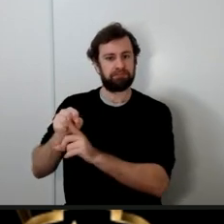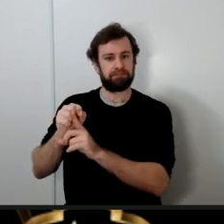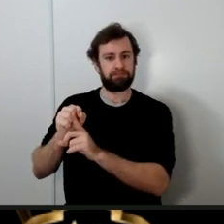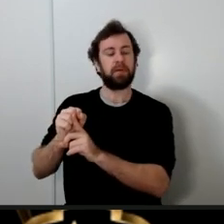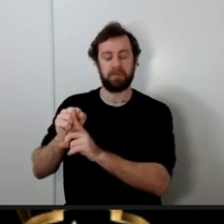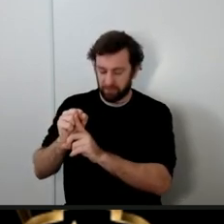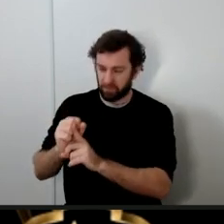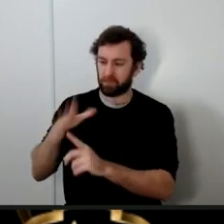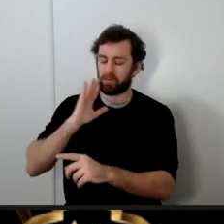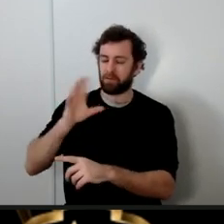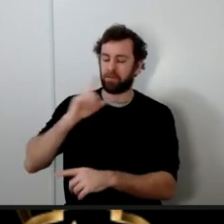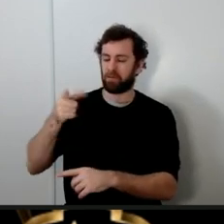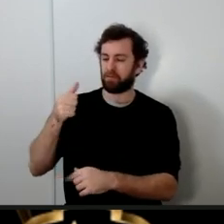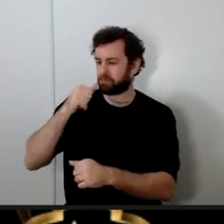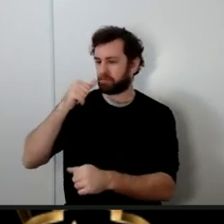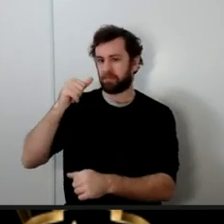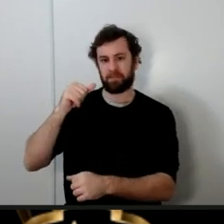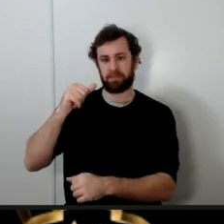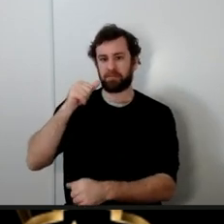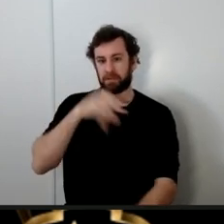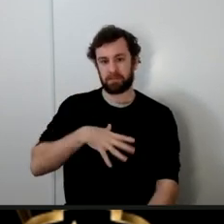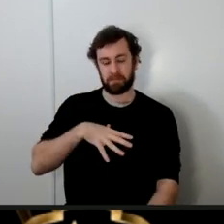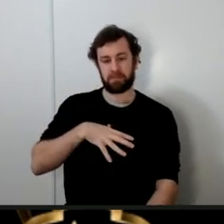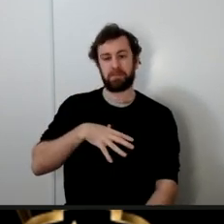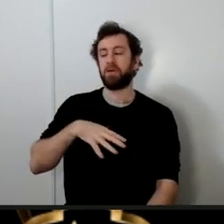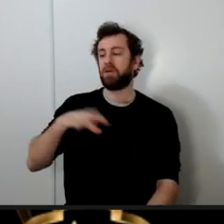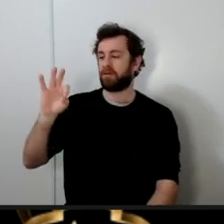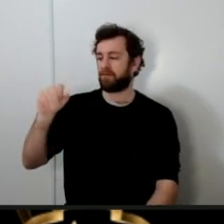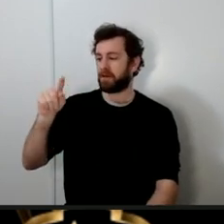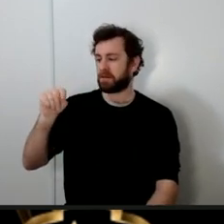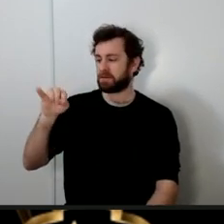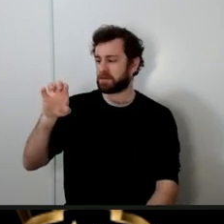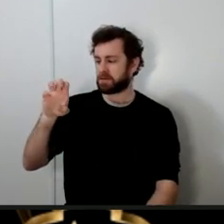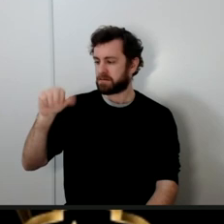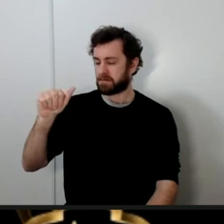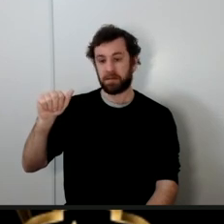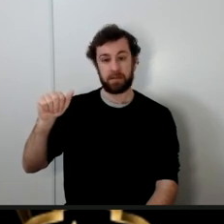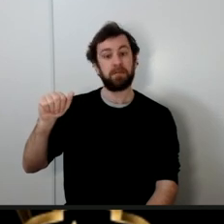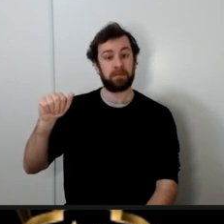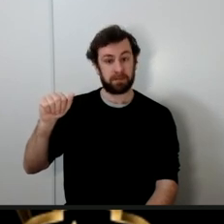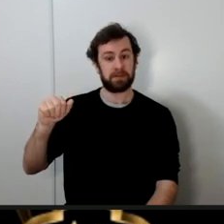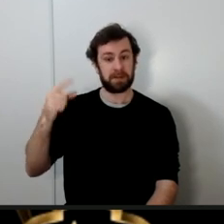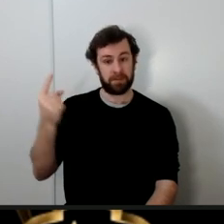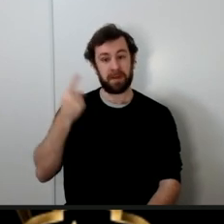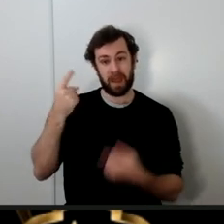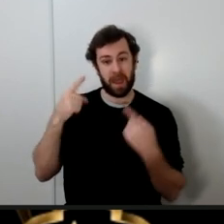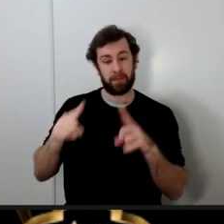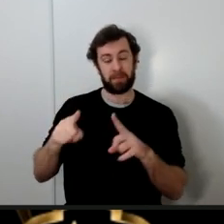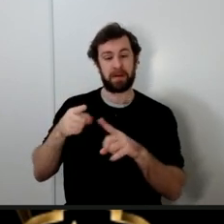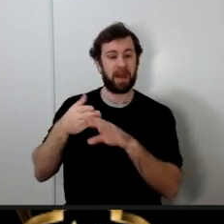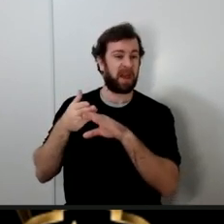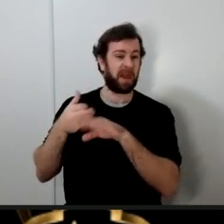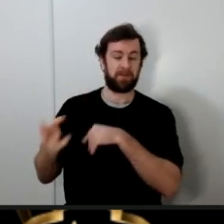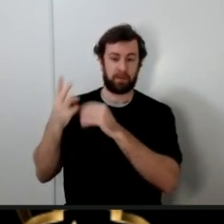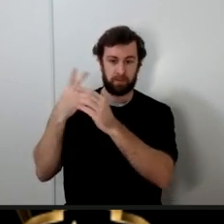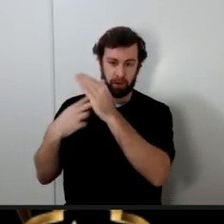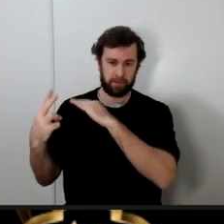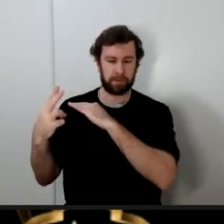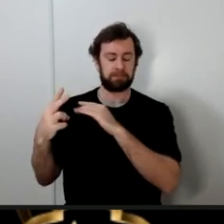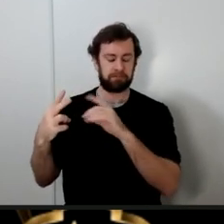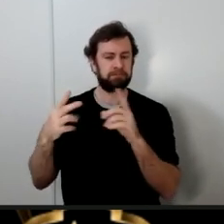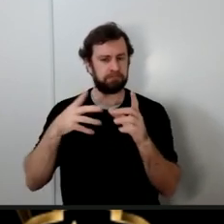something tragic happened after the Prophet keep that in mind